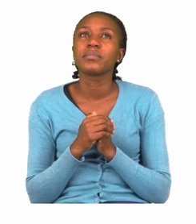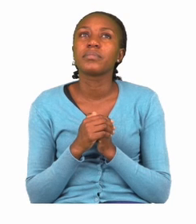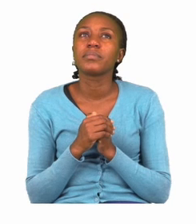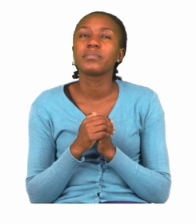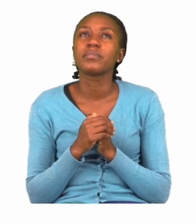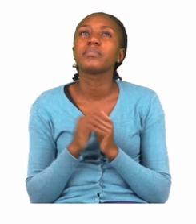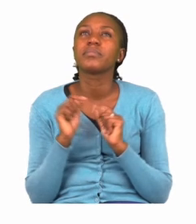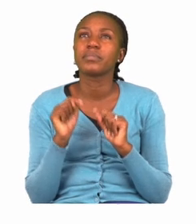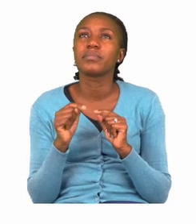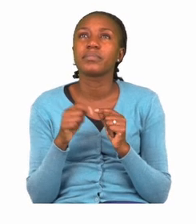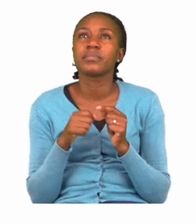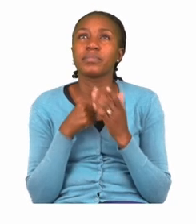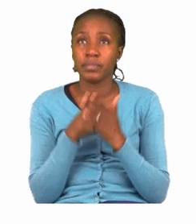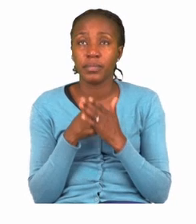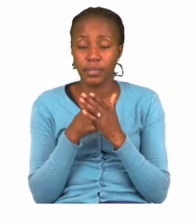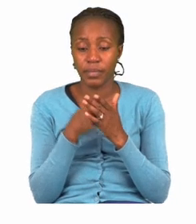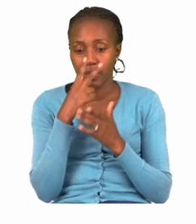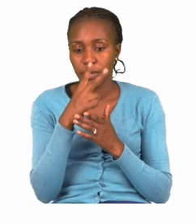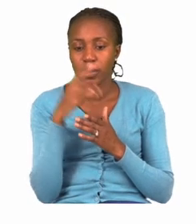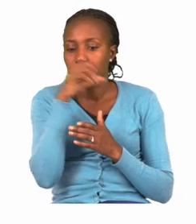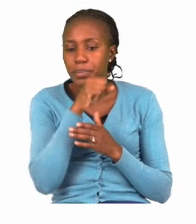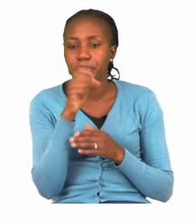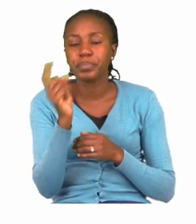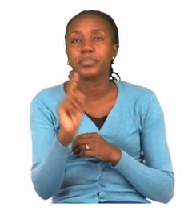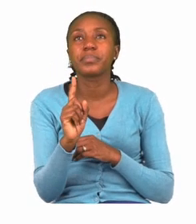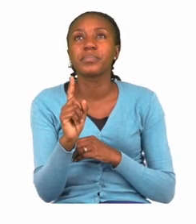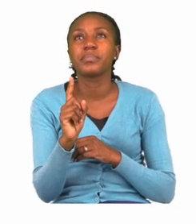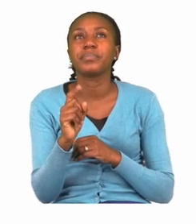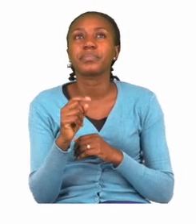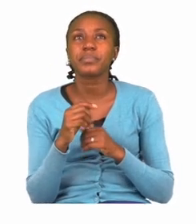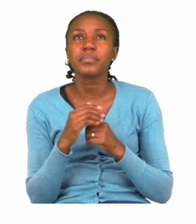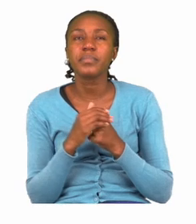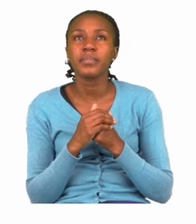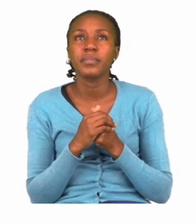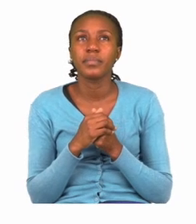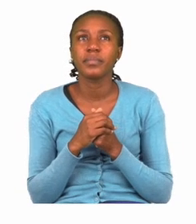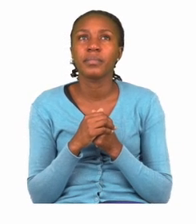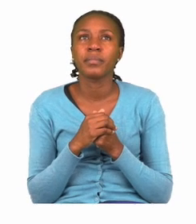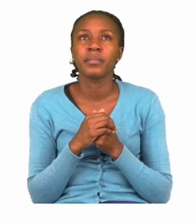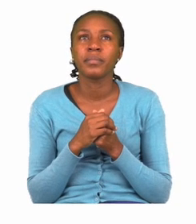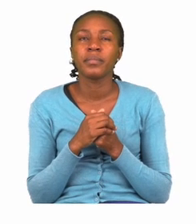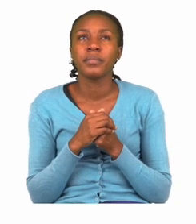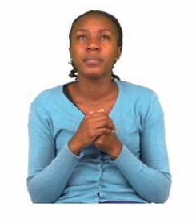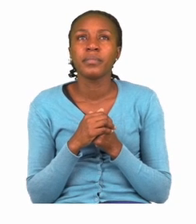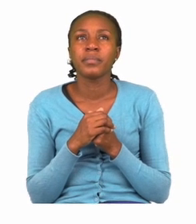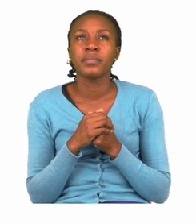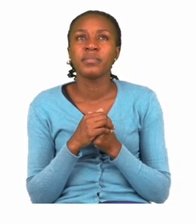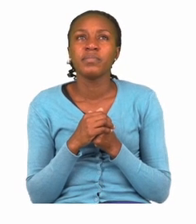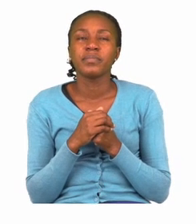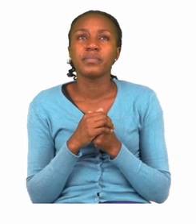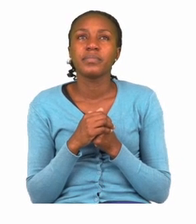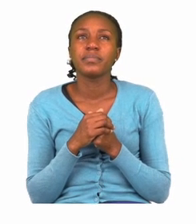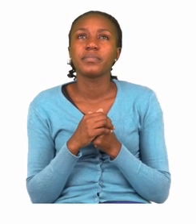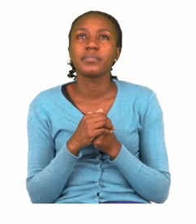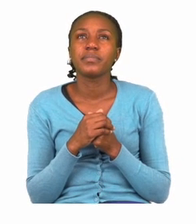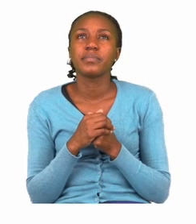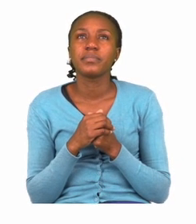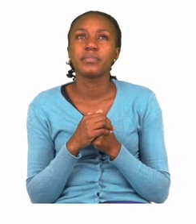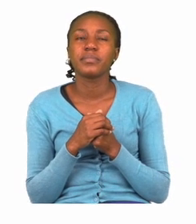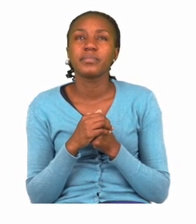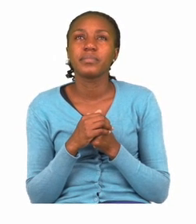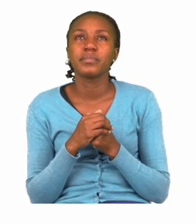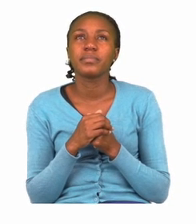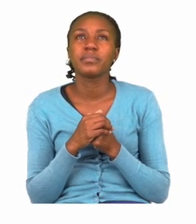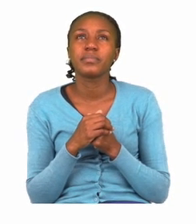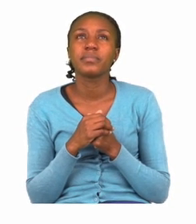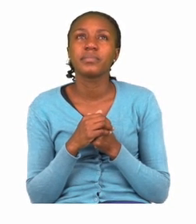and find the missing letters in each word. Now let's quickly look at the first one and try